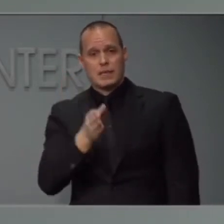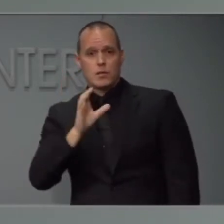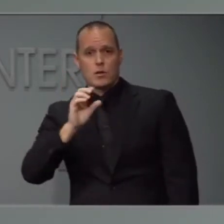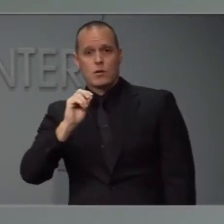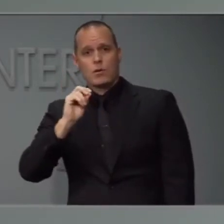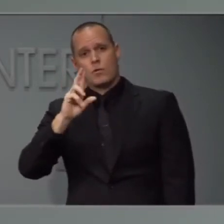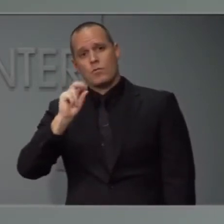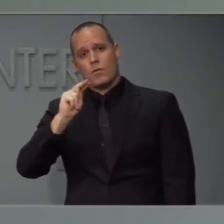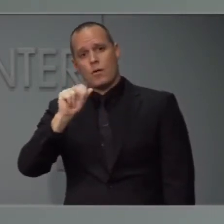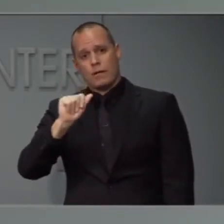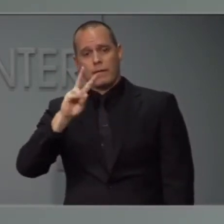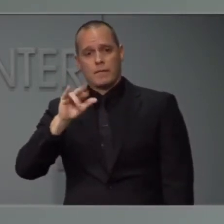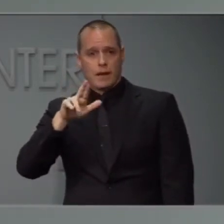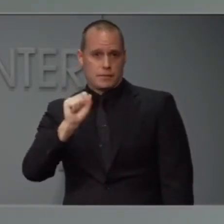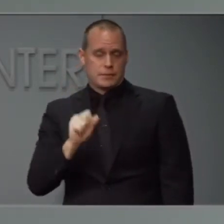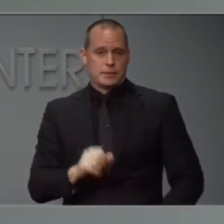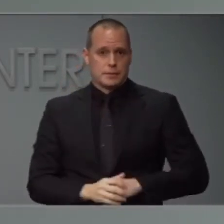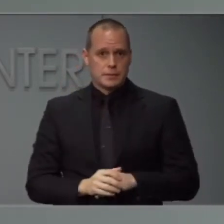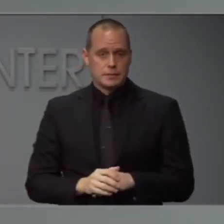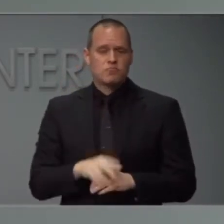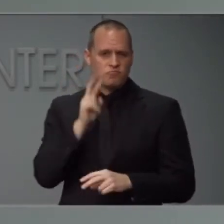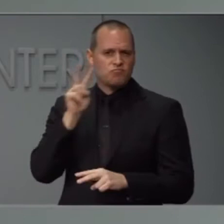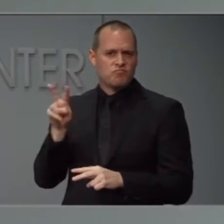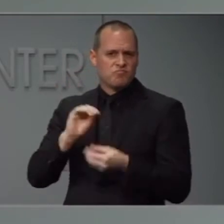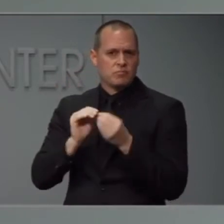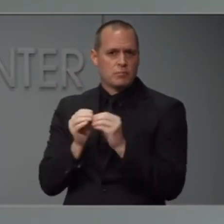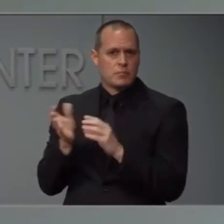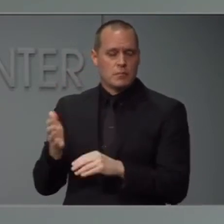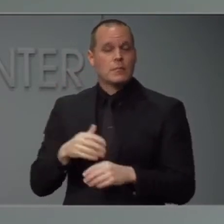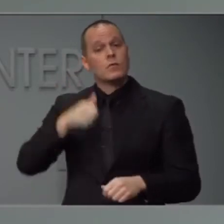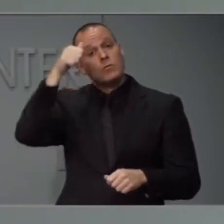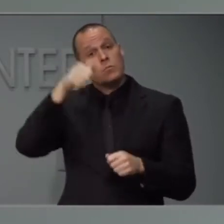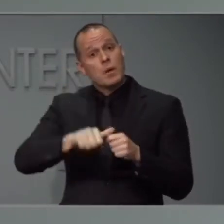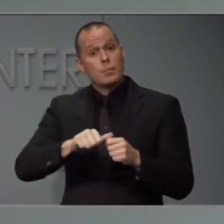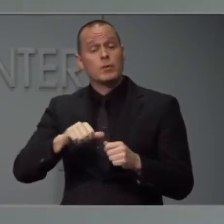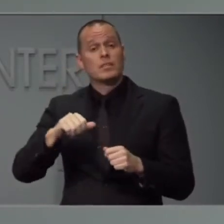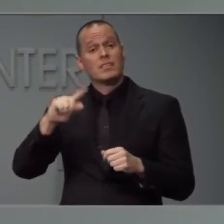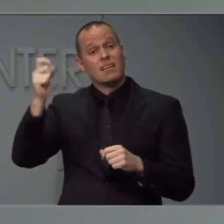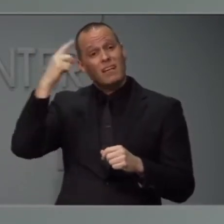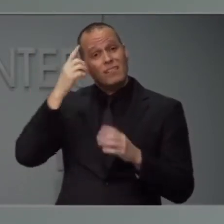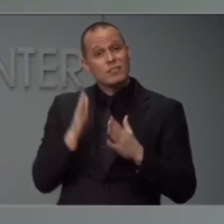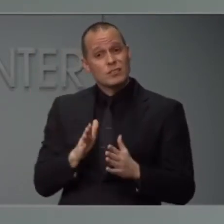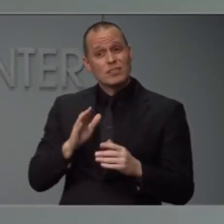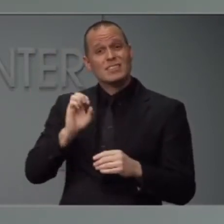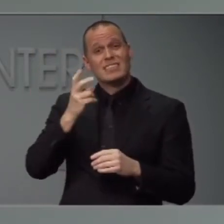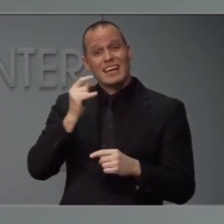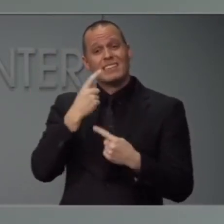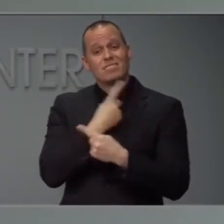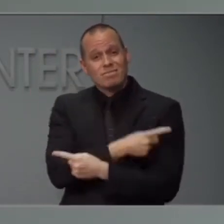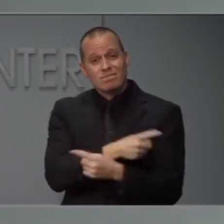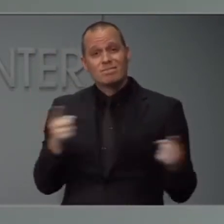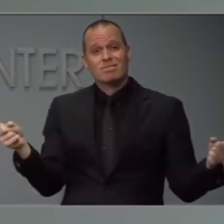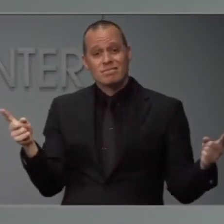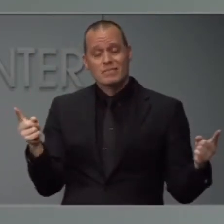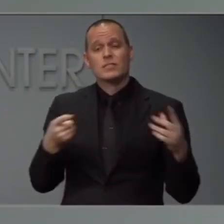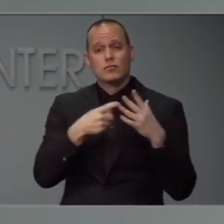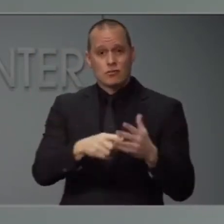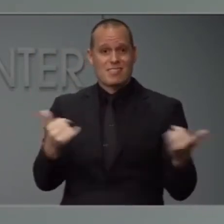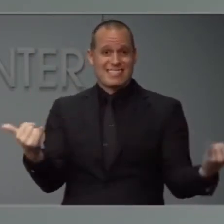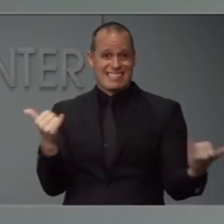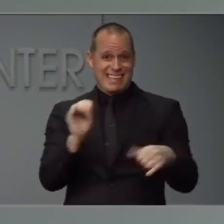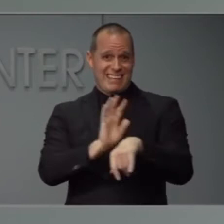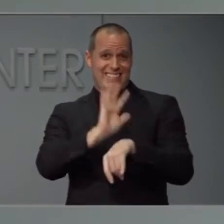Other things to remind folks today that the governor's executive order to stay home goes into effect at 5 p.m.